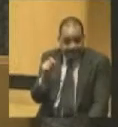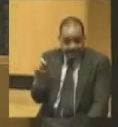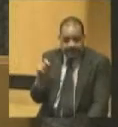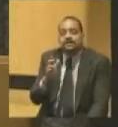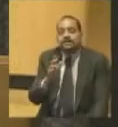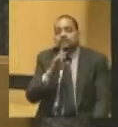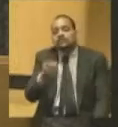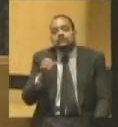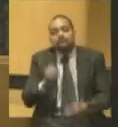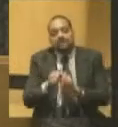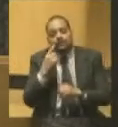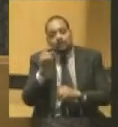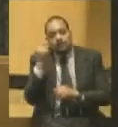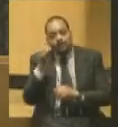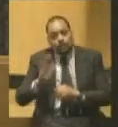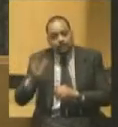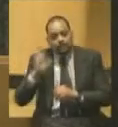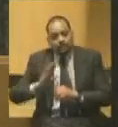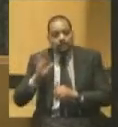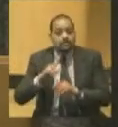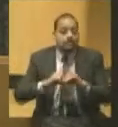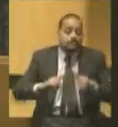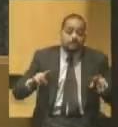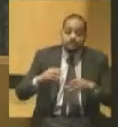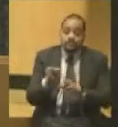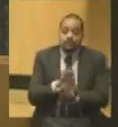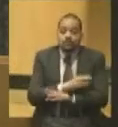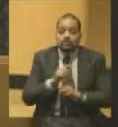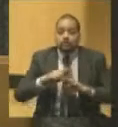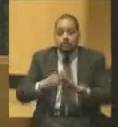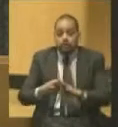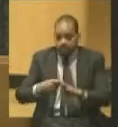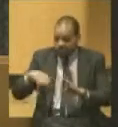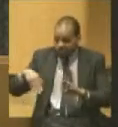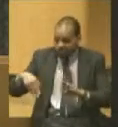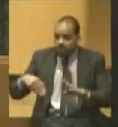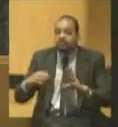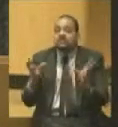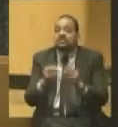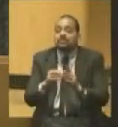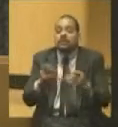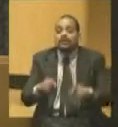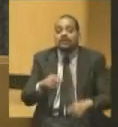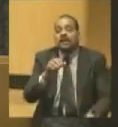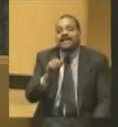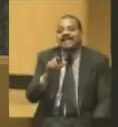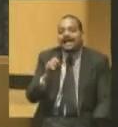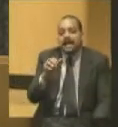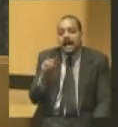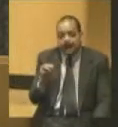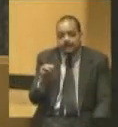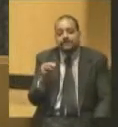But, before the convention occurred, Vallandigham had been arrested by military